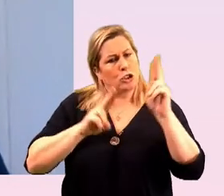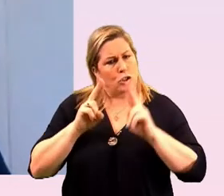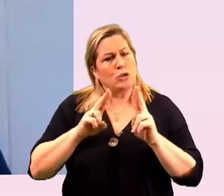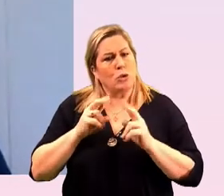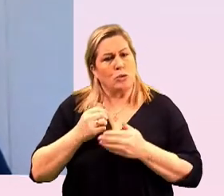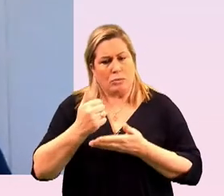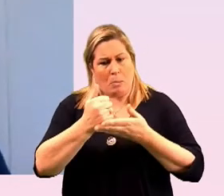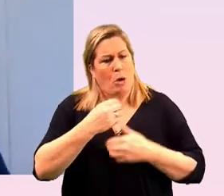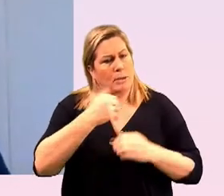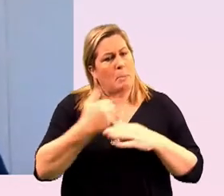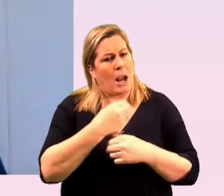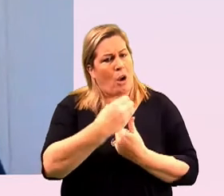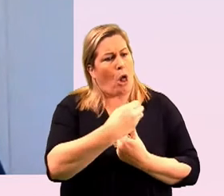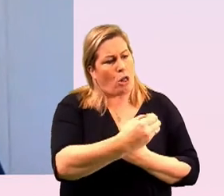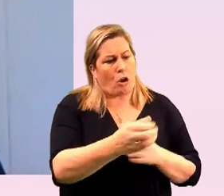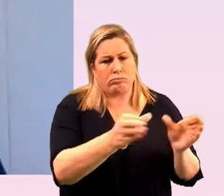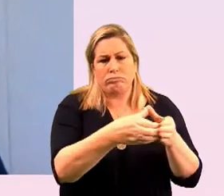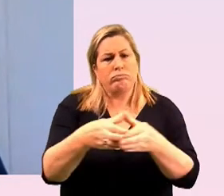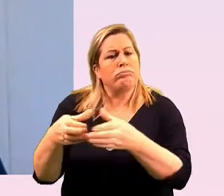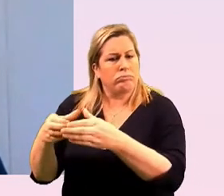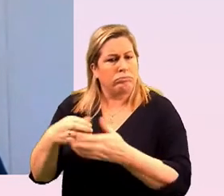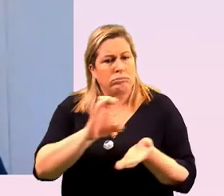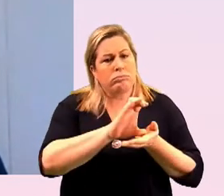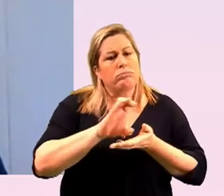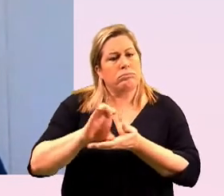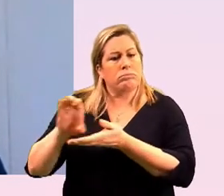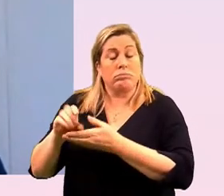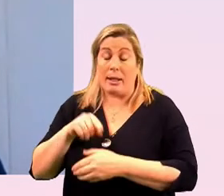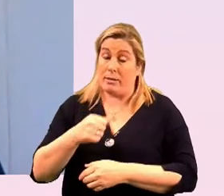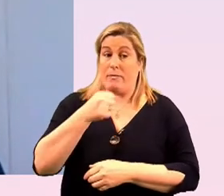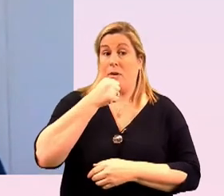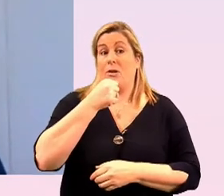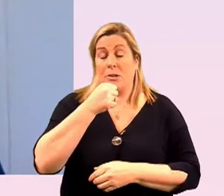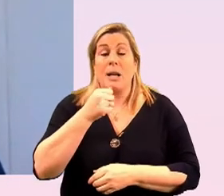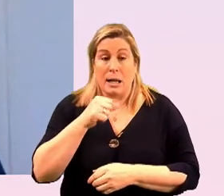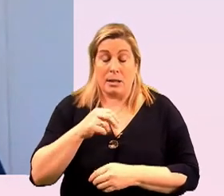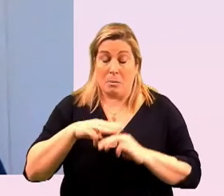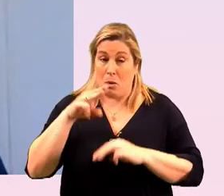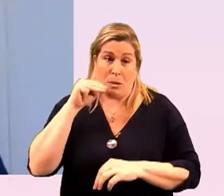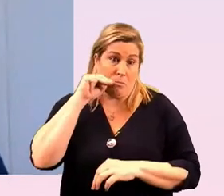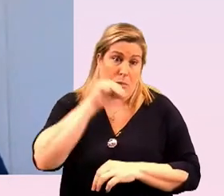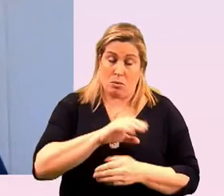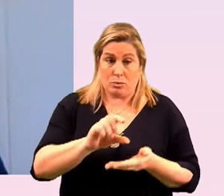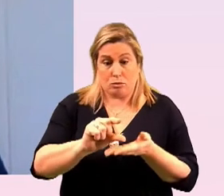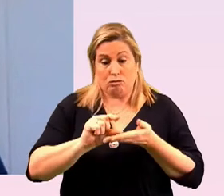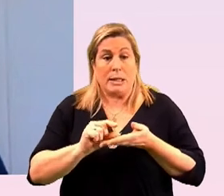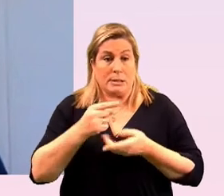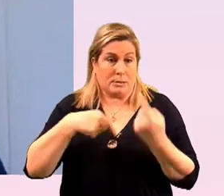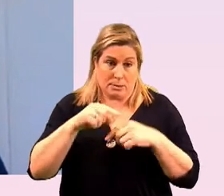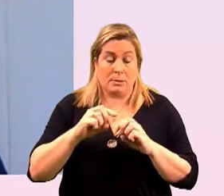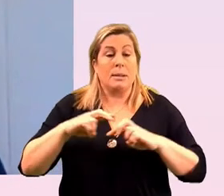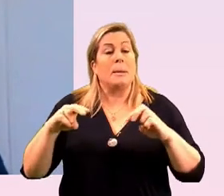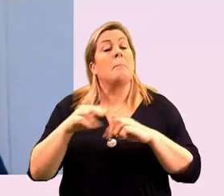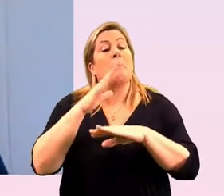others this was perhaps the first and arguably the most significant grant that marriage equality